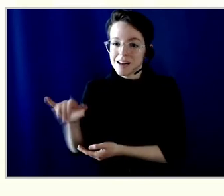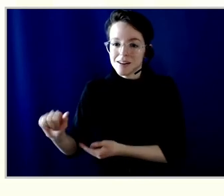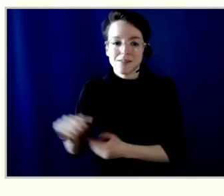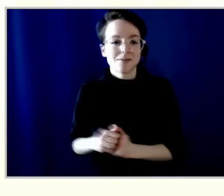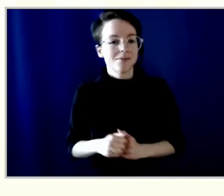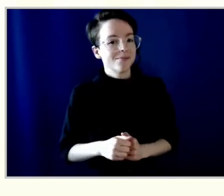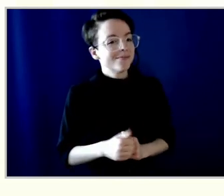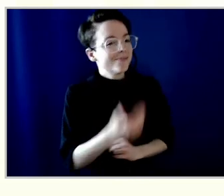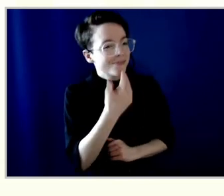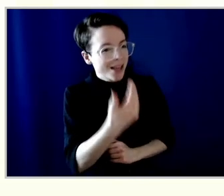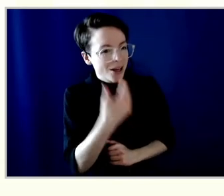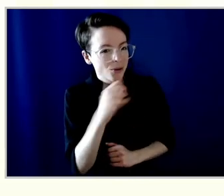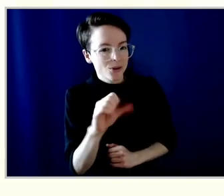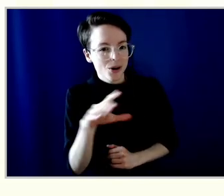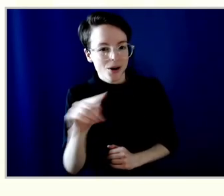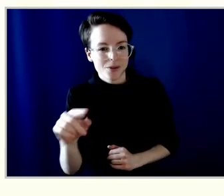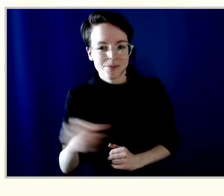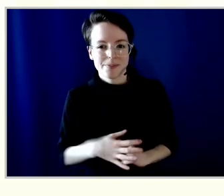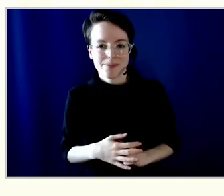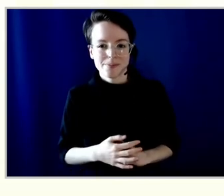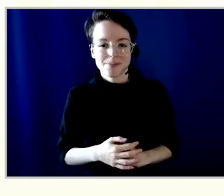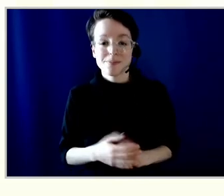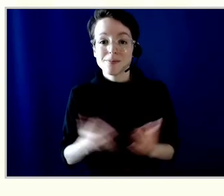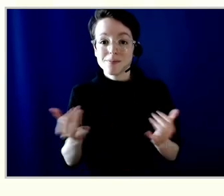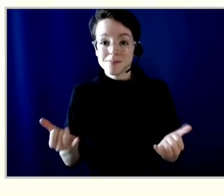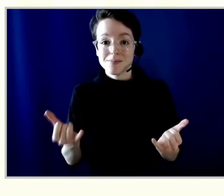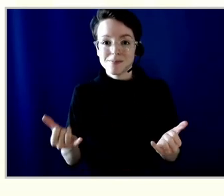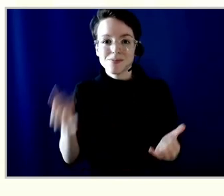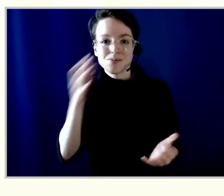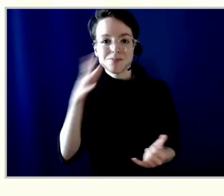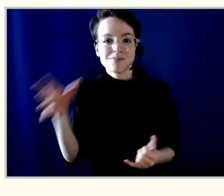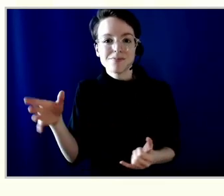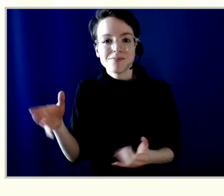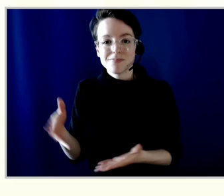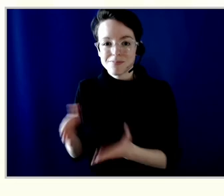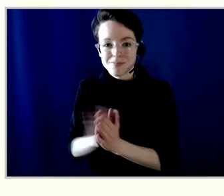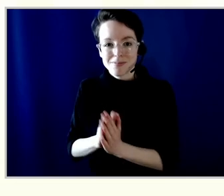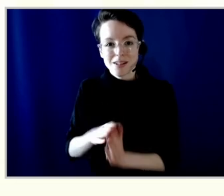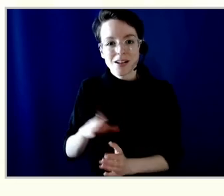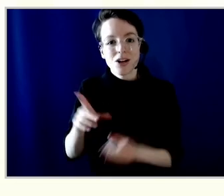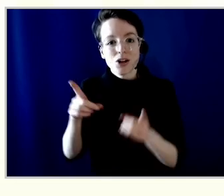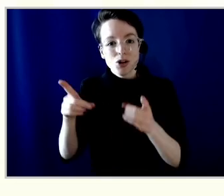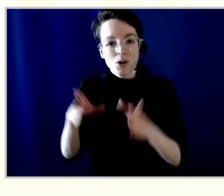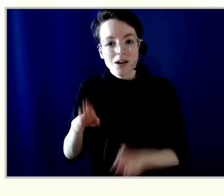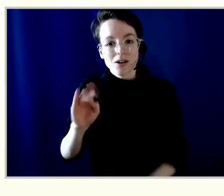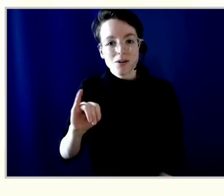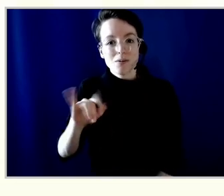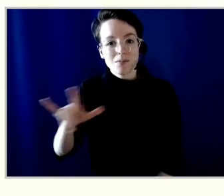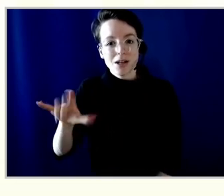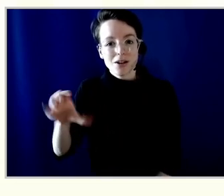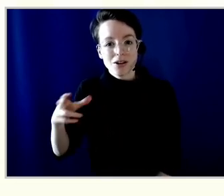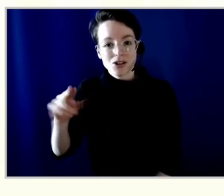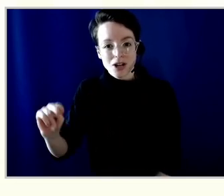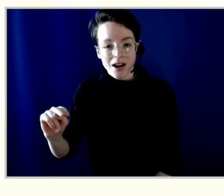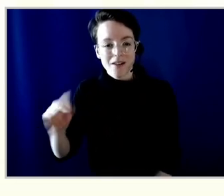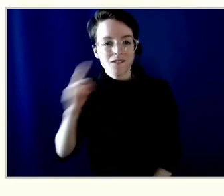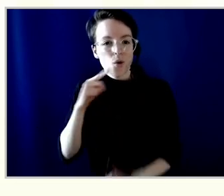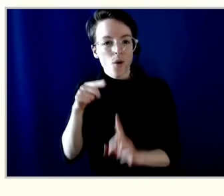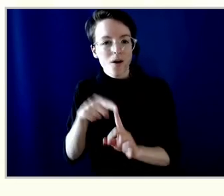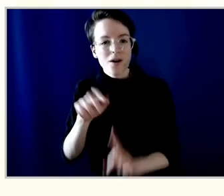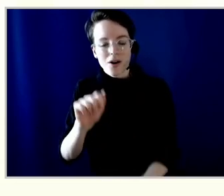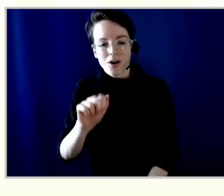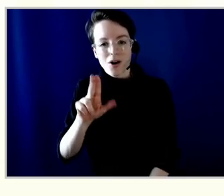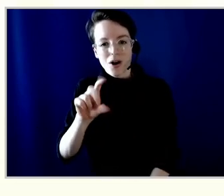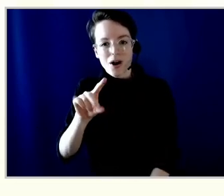I now call on Vancity's Audit Committee Chair, Director Bill Chan, to present the Auditor's Report and Sustainability